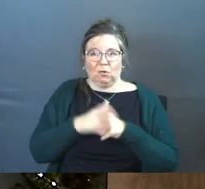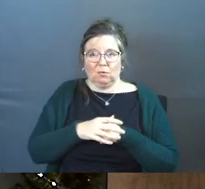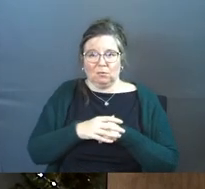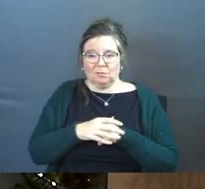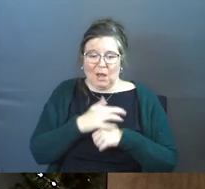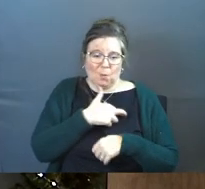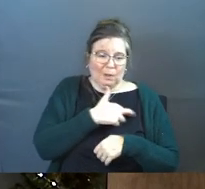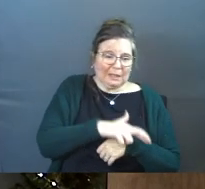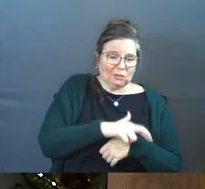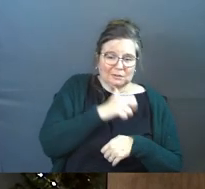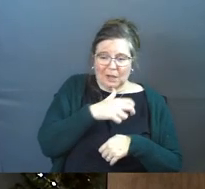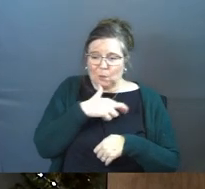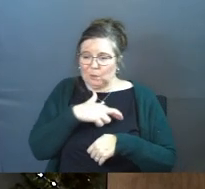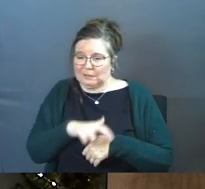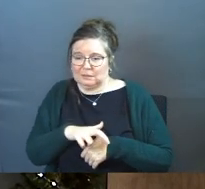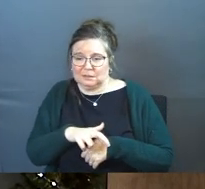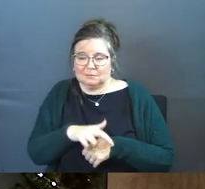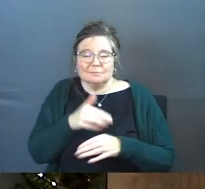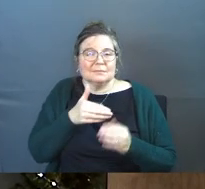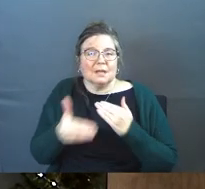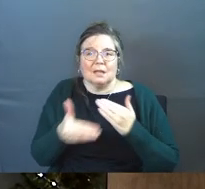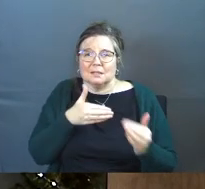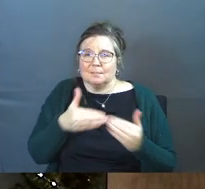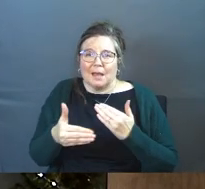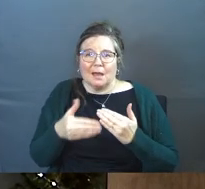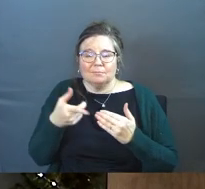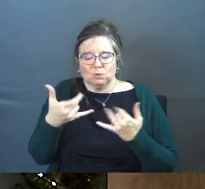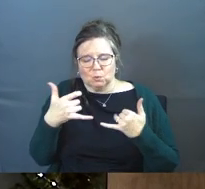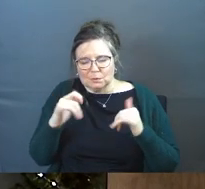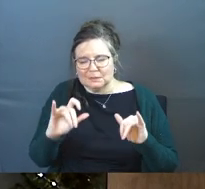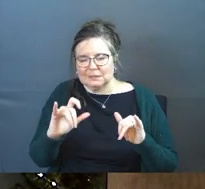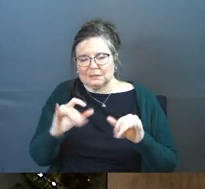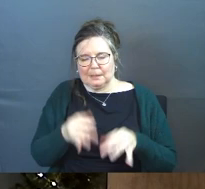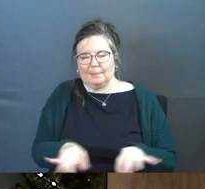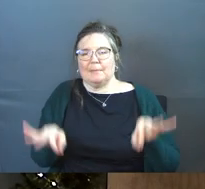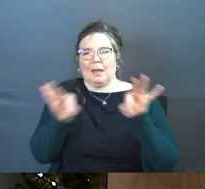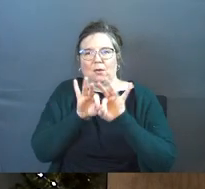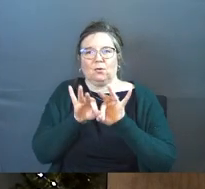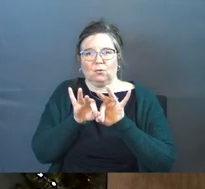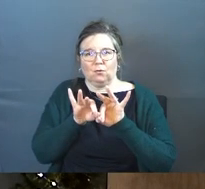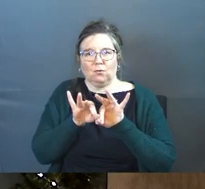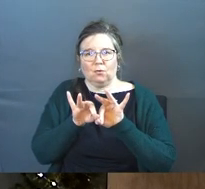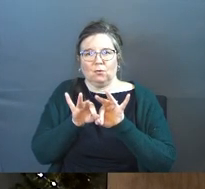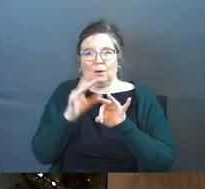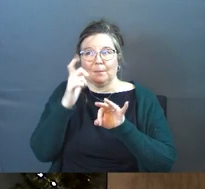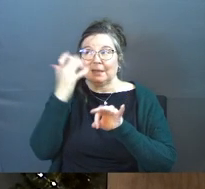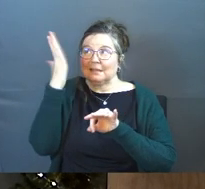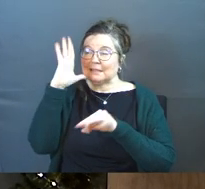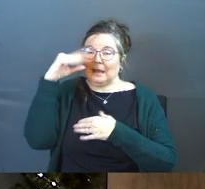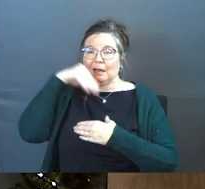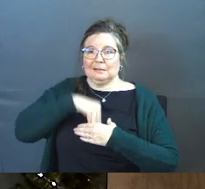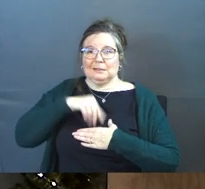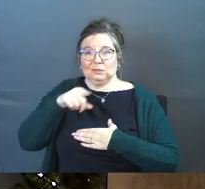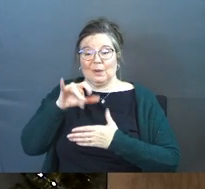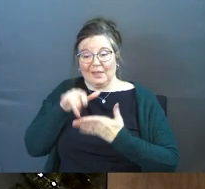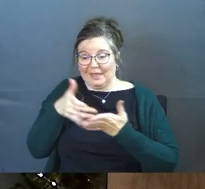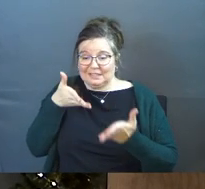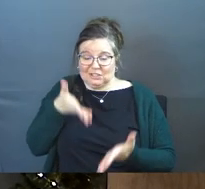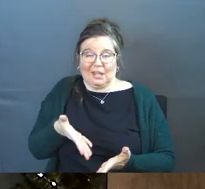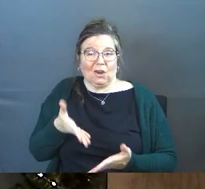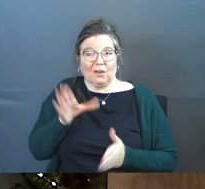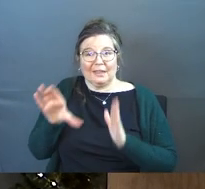religious you are or irreligious you are. You're made in the image of God and you matter and it's just there.